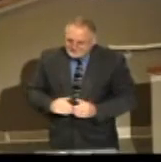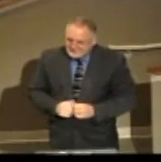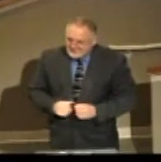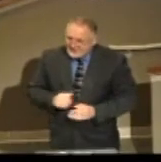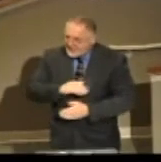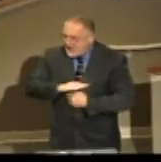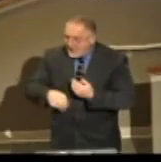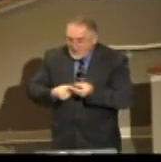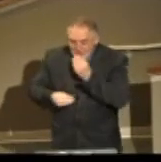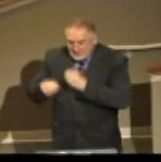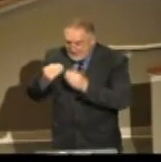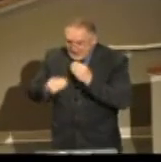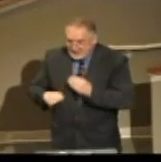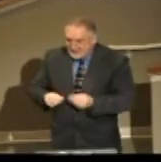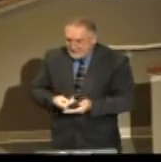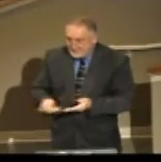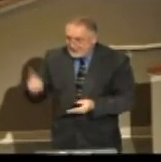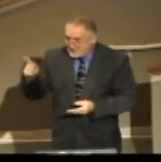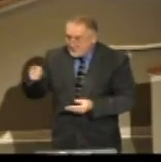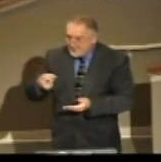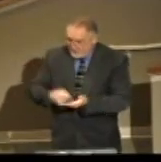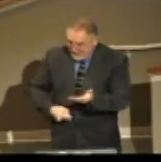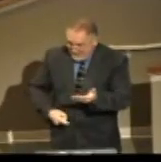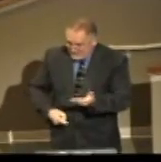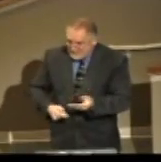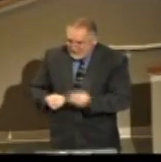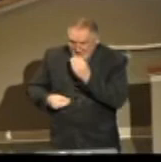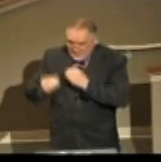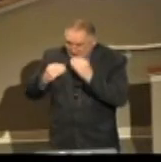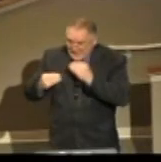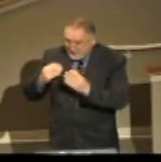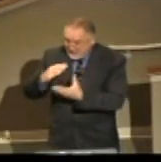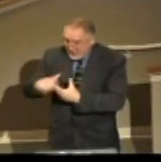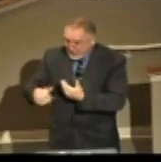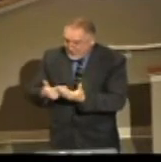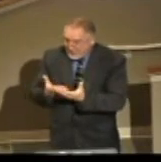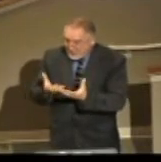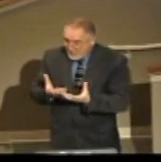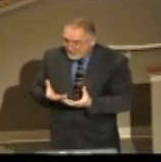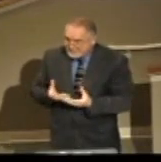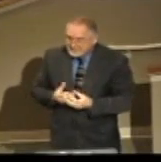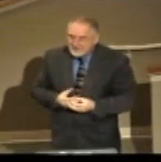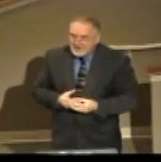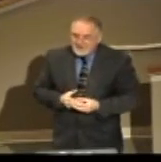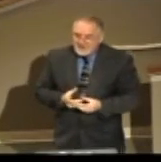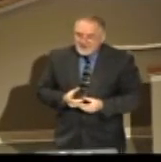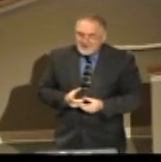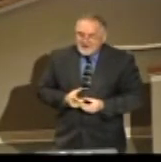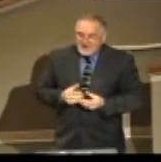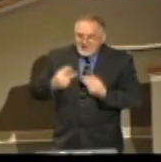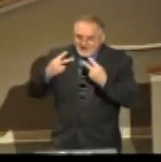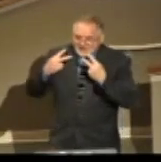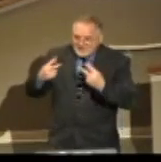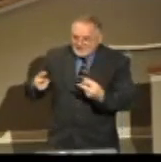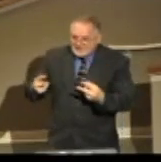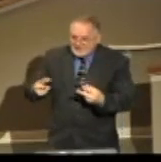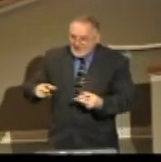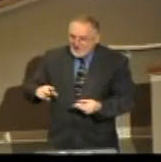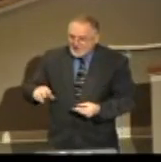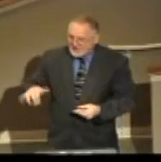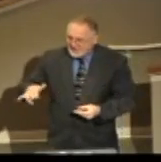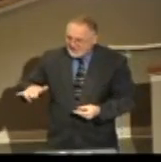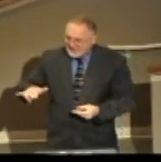You paid a certain price. You have all you eat off of this buffet bar and all the drink you want and everything. And the first thing is, I walked over there, and I saw this yellow